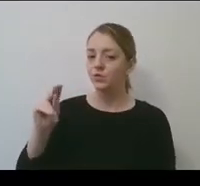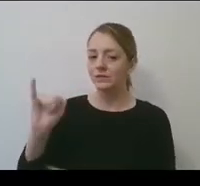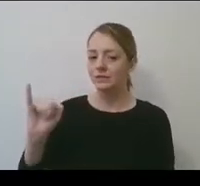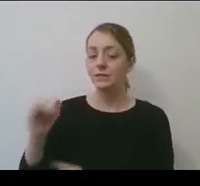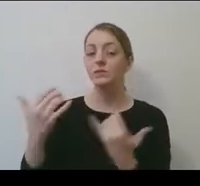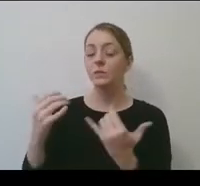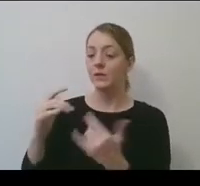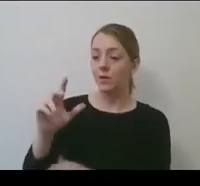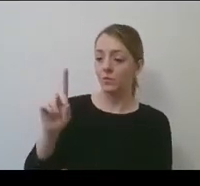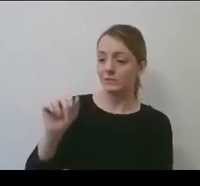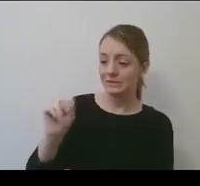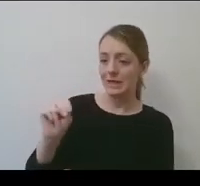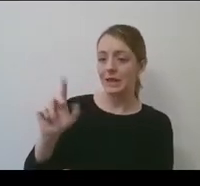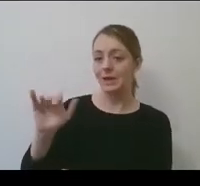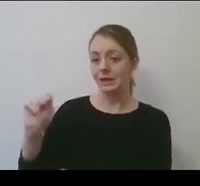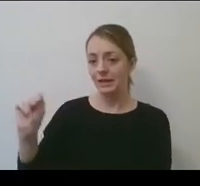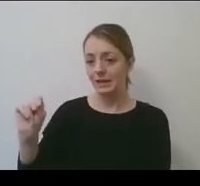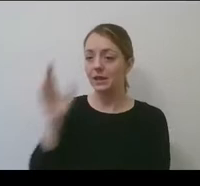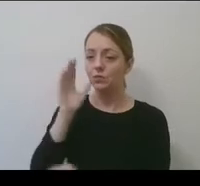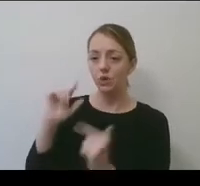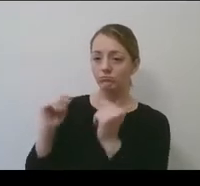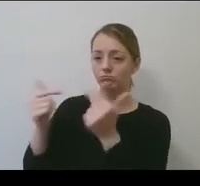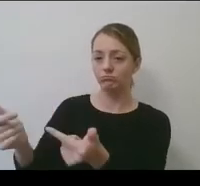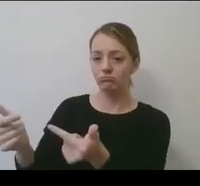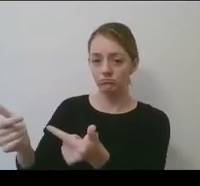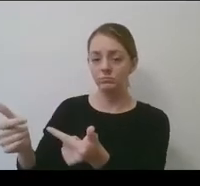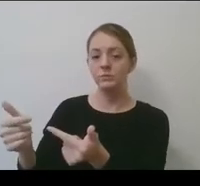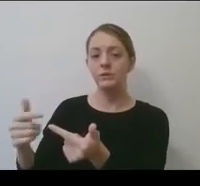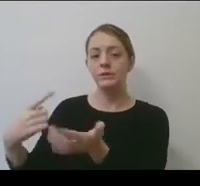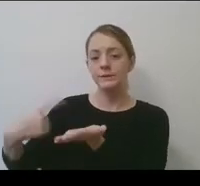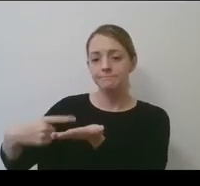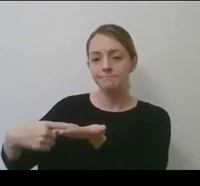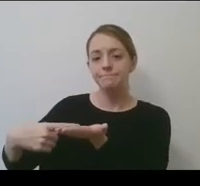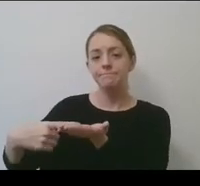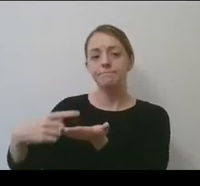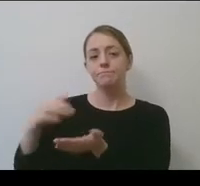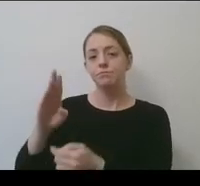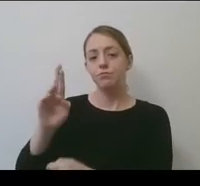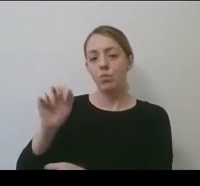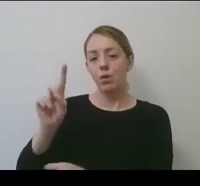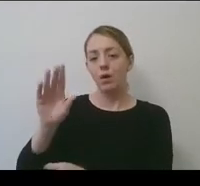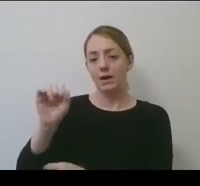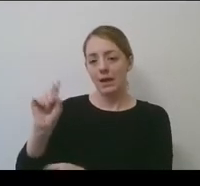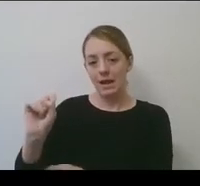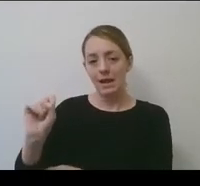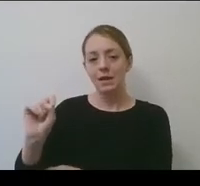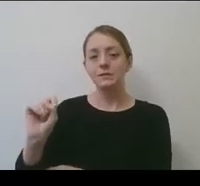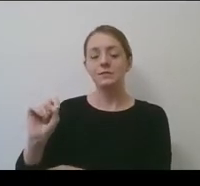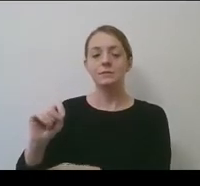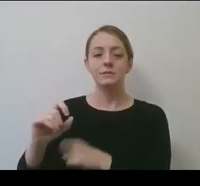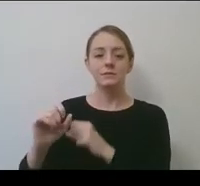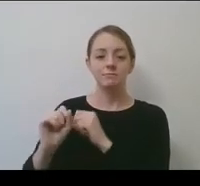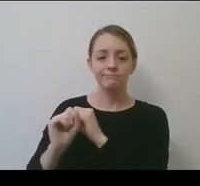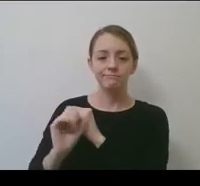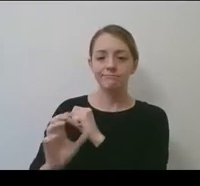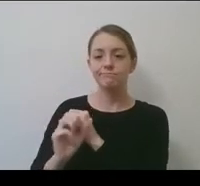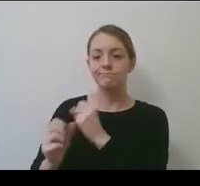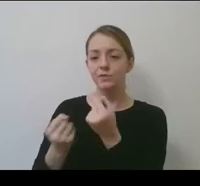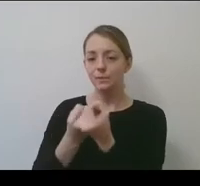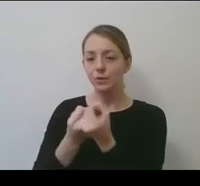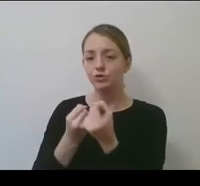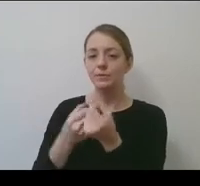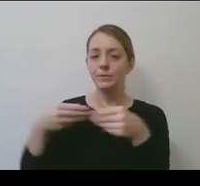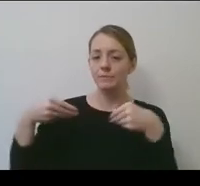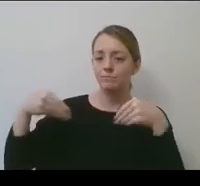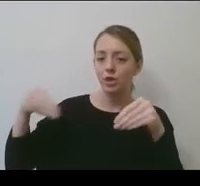turn back to you and move to areas of, of broadcast, our corporate championship sponsorship, marketing, and branding, and invite you to share some of